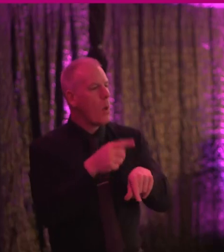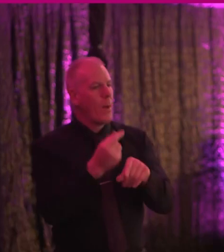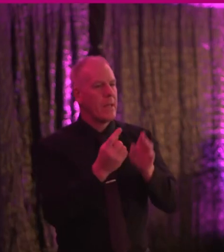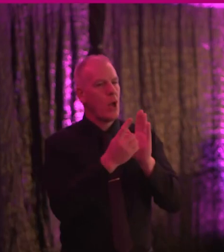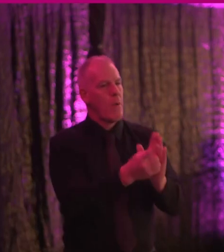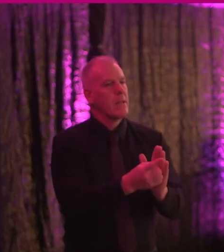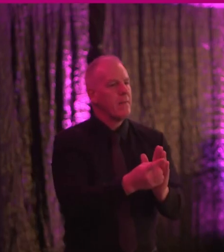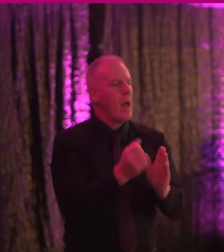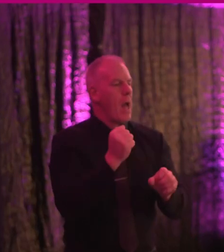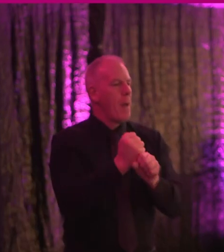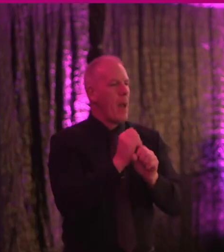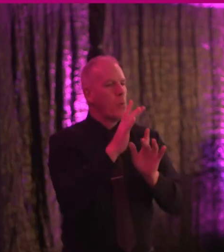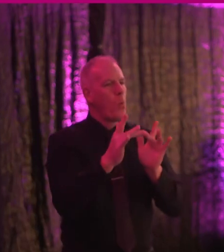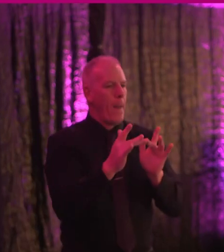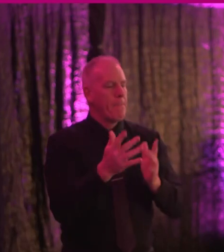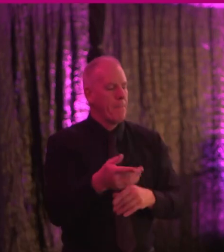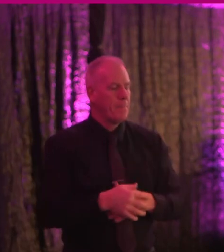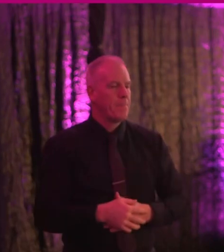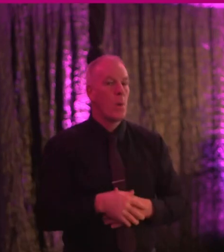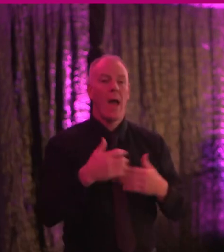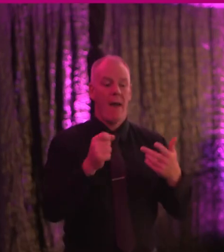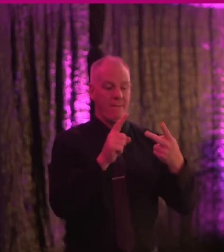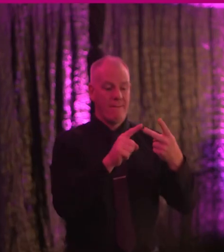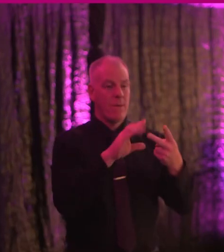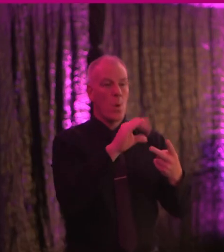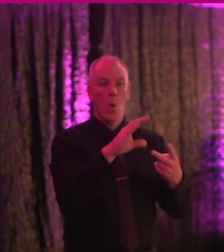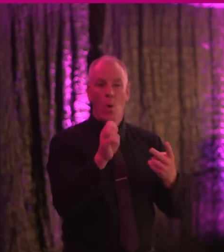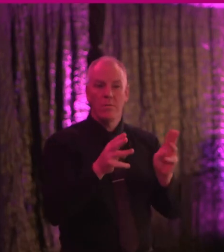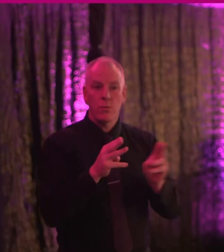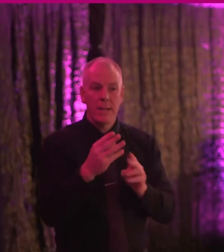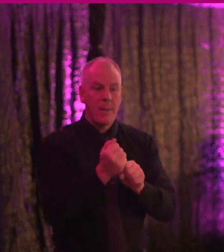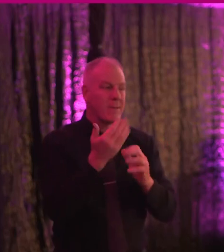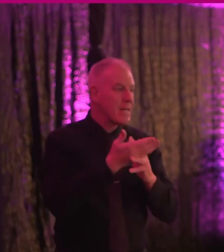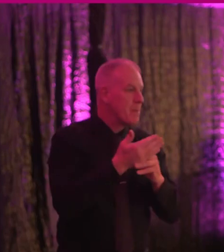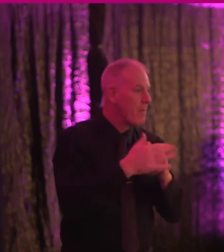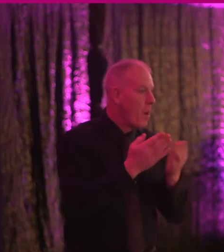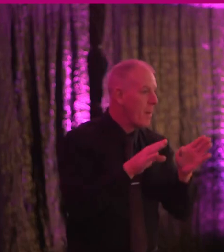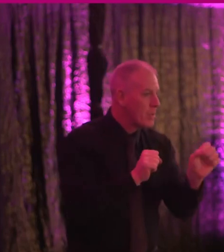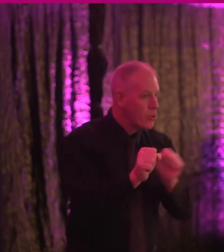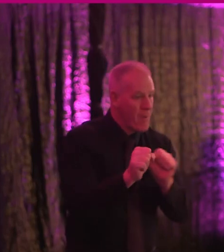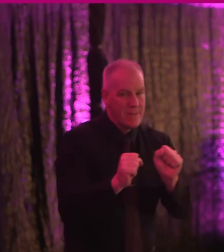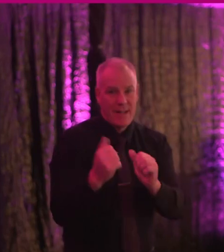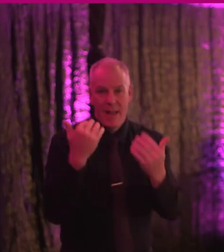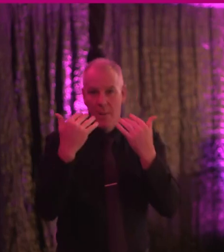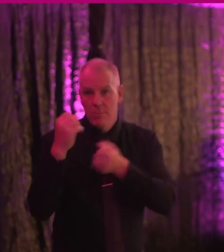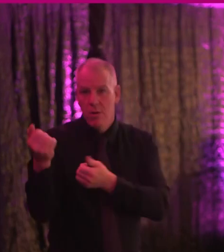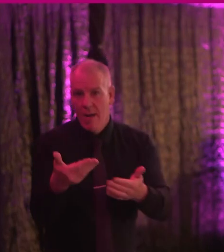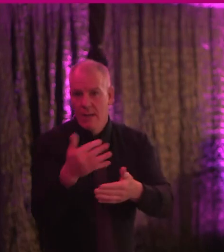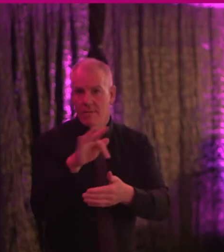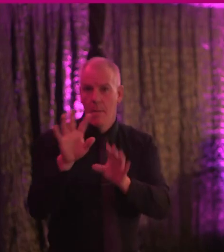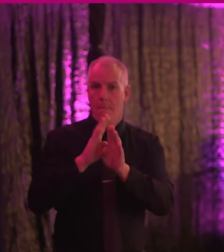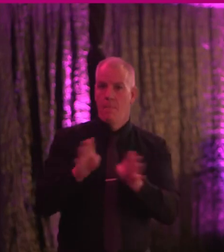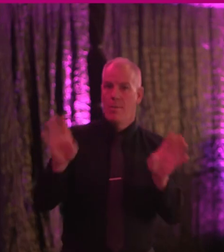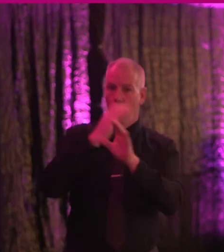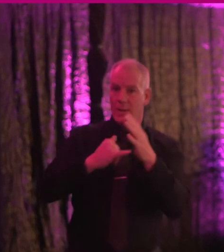that directive. We also have a code of practice on accessibility of public services and information provided by public